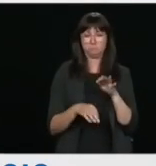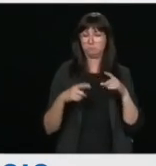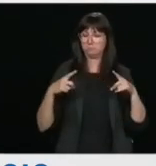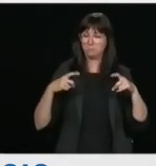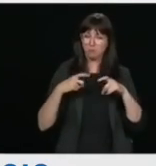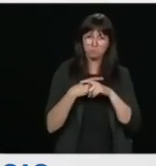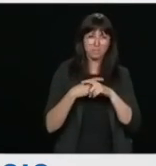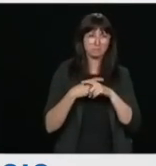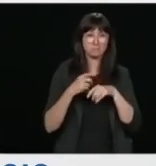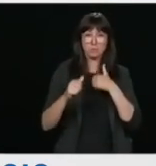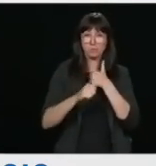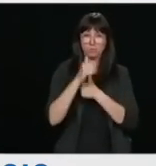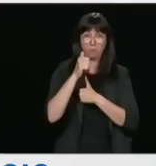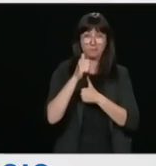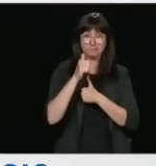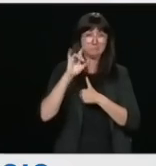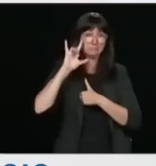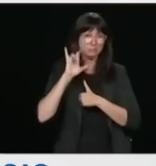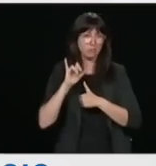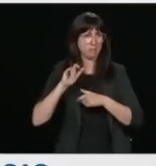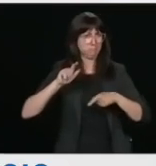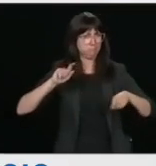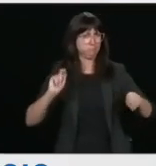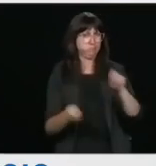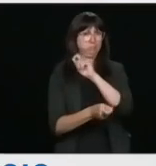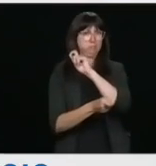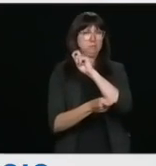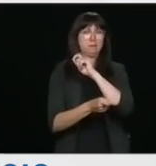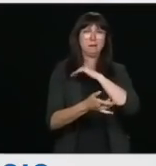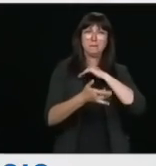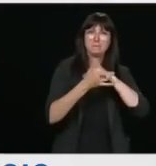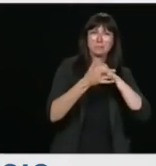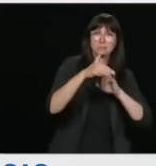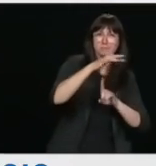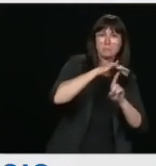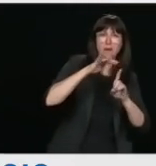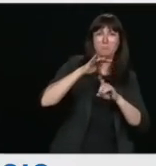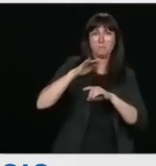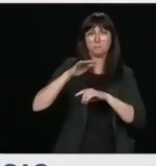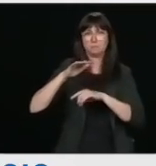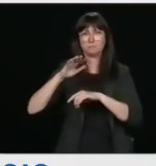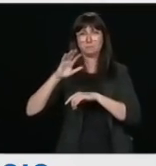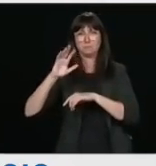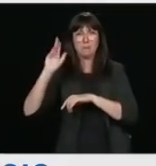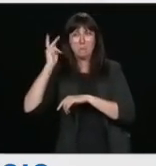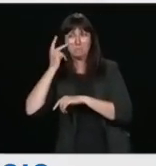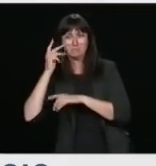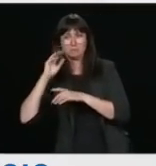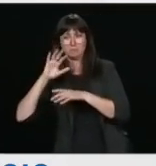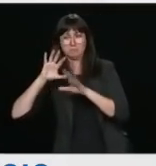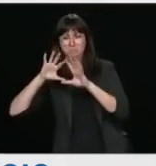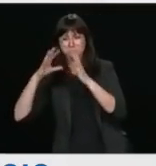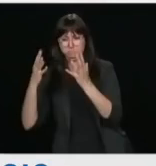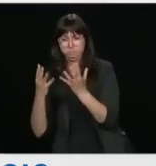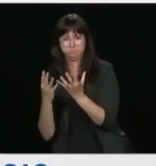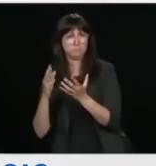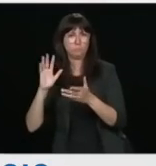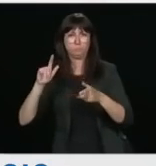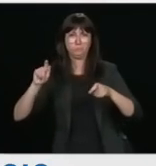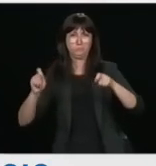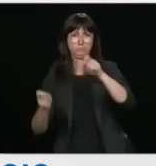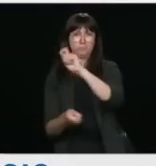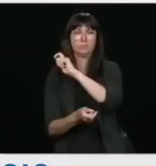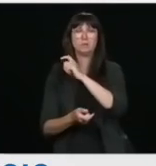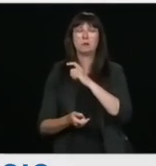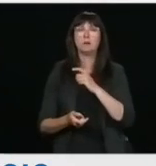of the technological environment and the geopolitical landscape is evolving. And in this matter, in this context, I would say that it